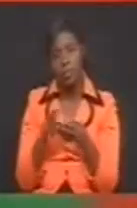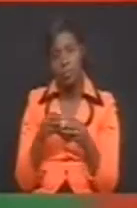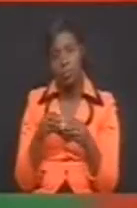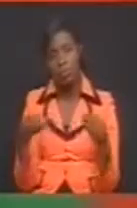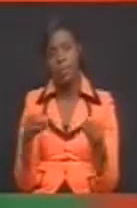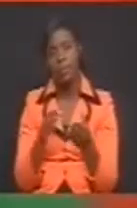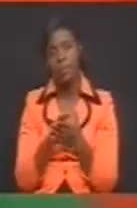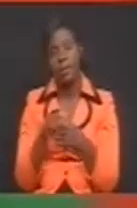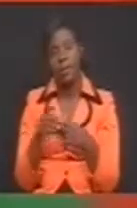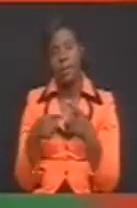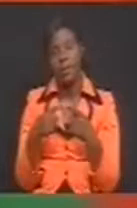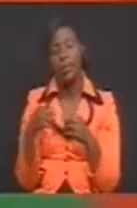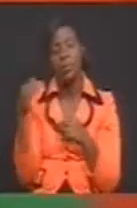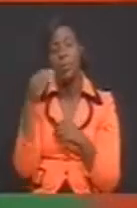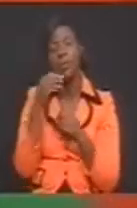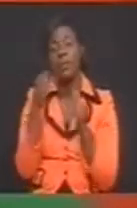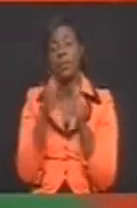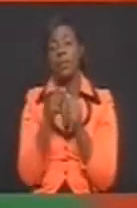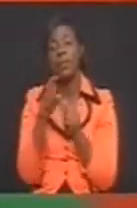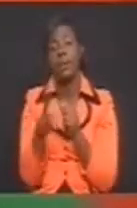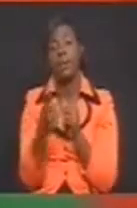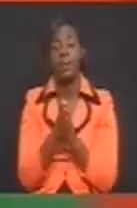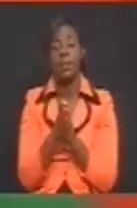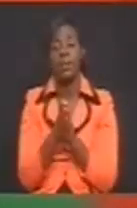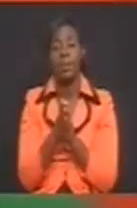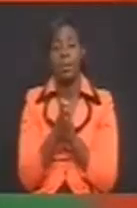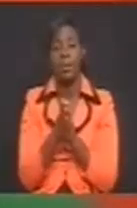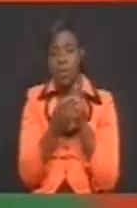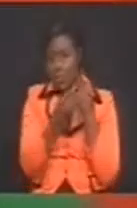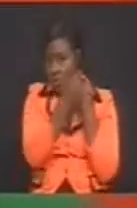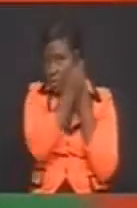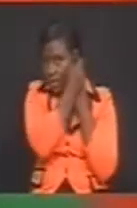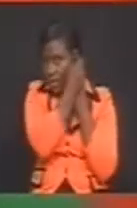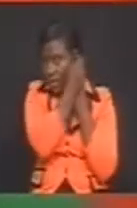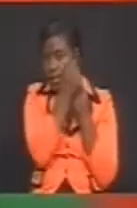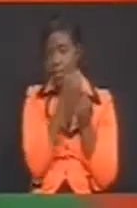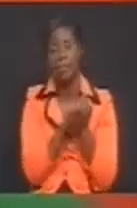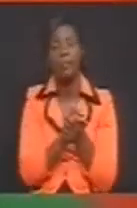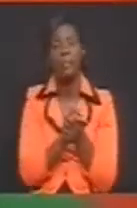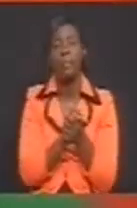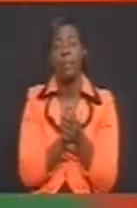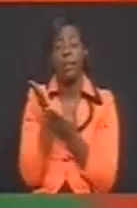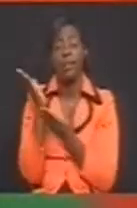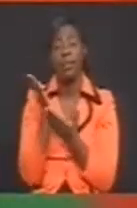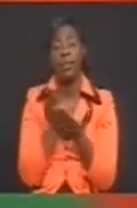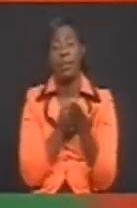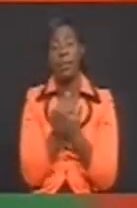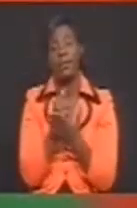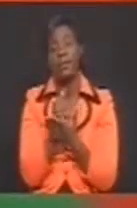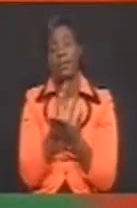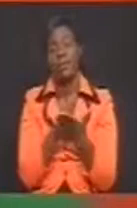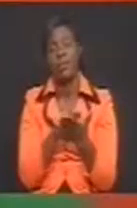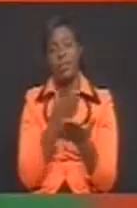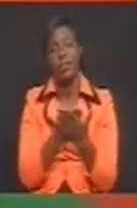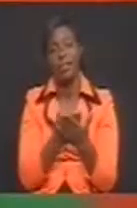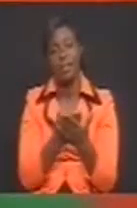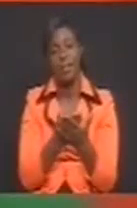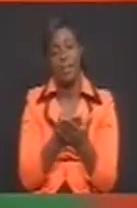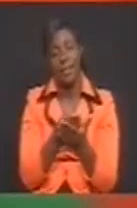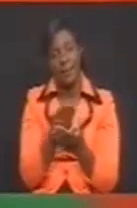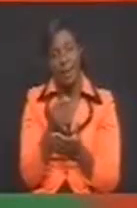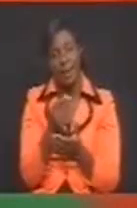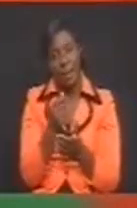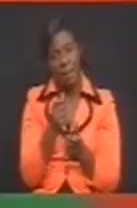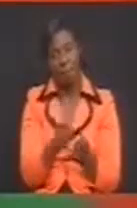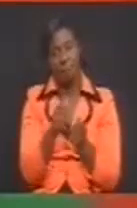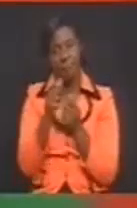Over 10,000 people in Mzimba are to benefit from the Social Cash Transfer Scheme. The process of registering and verifying